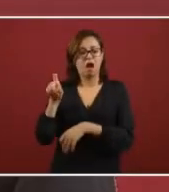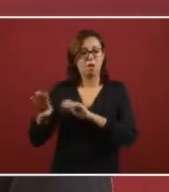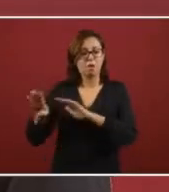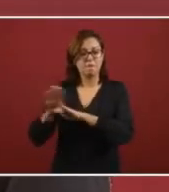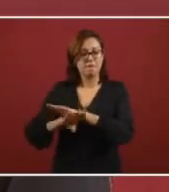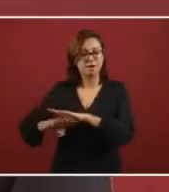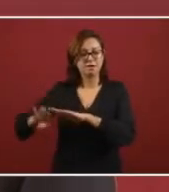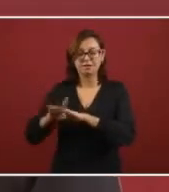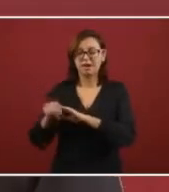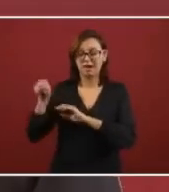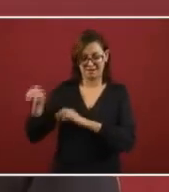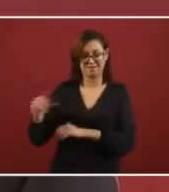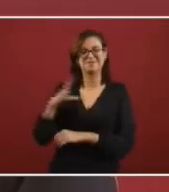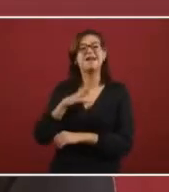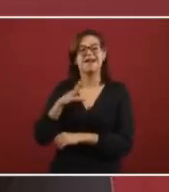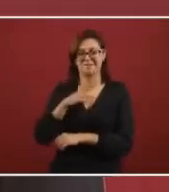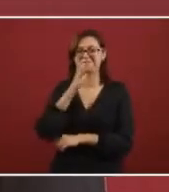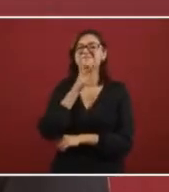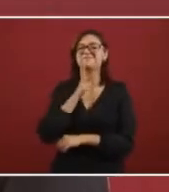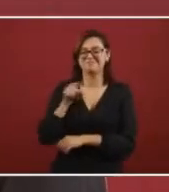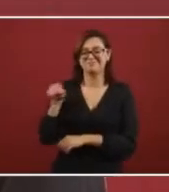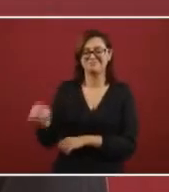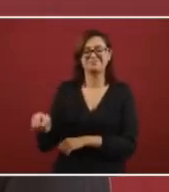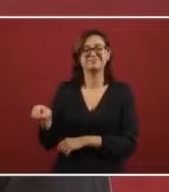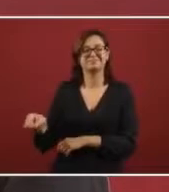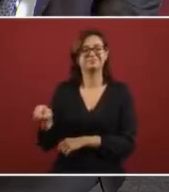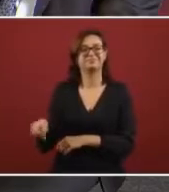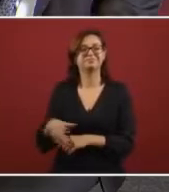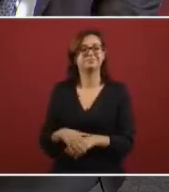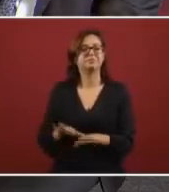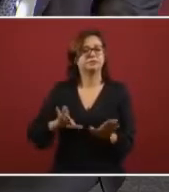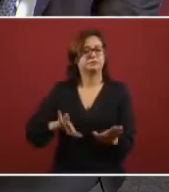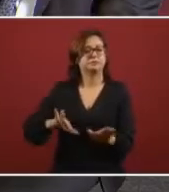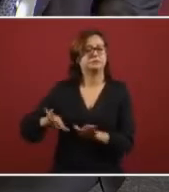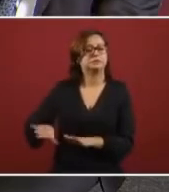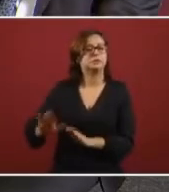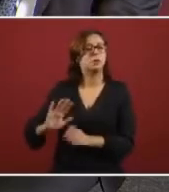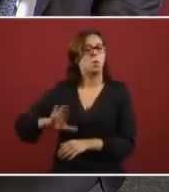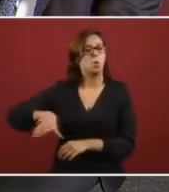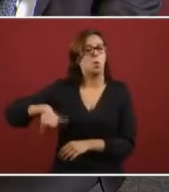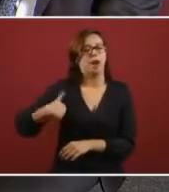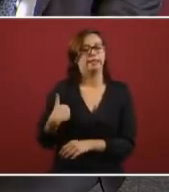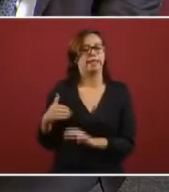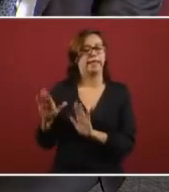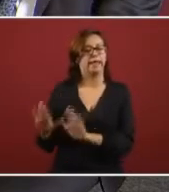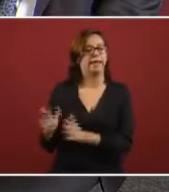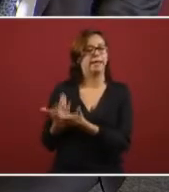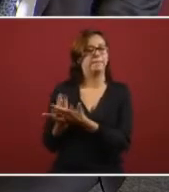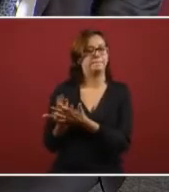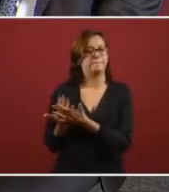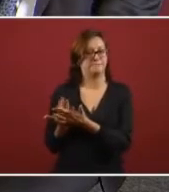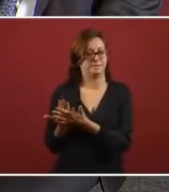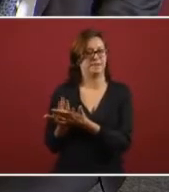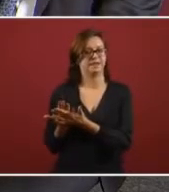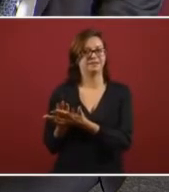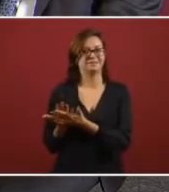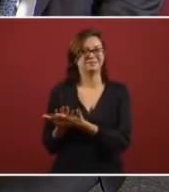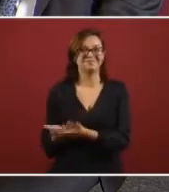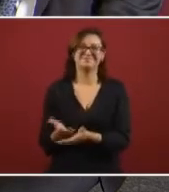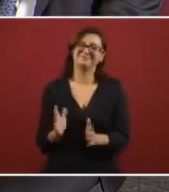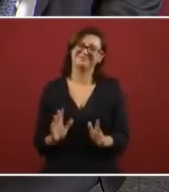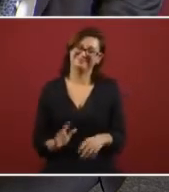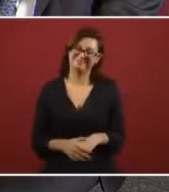so there was areas that had um fields that were in flatlands